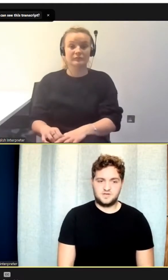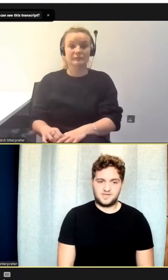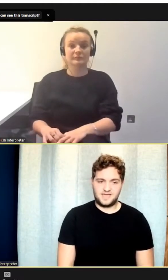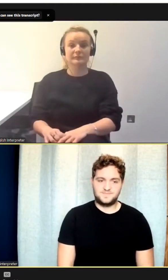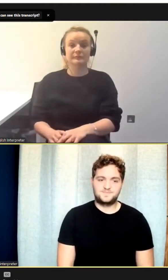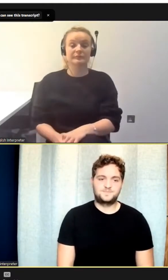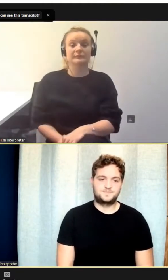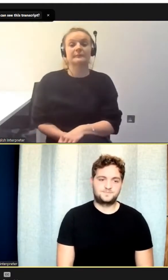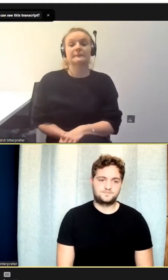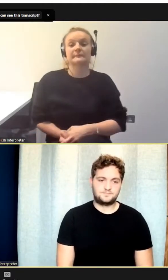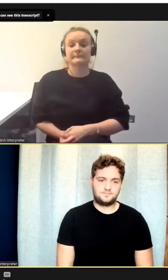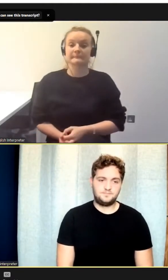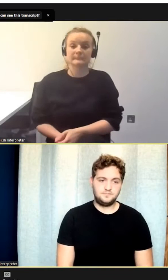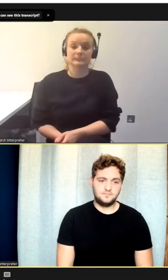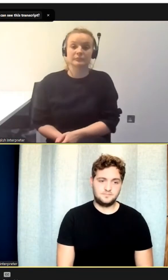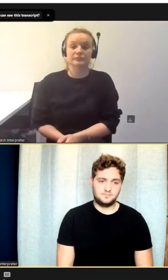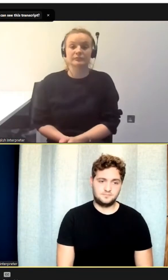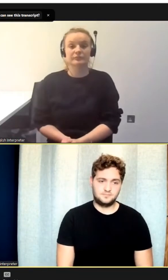Okay.